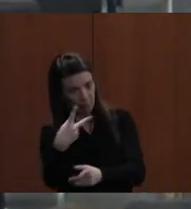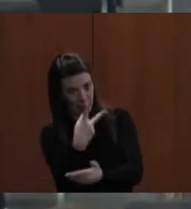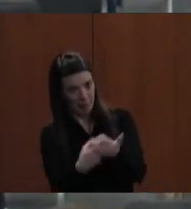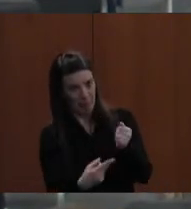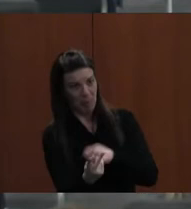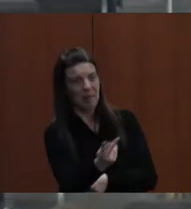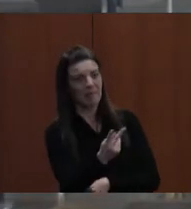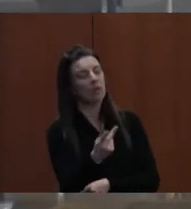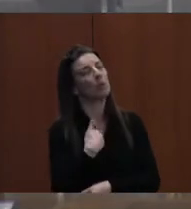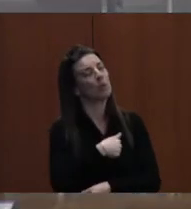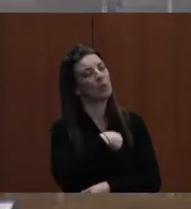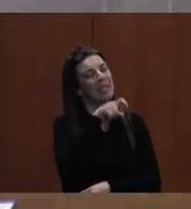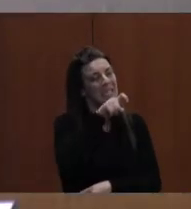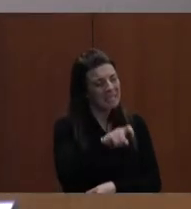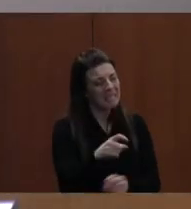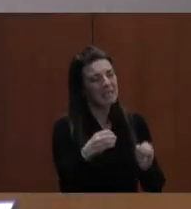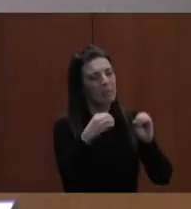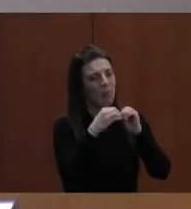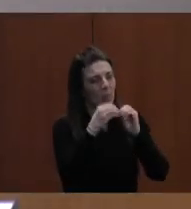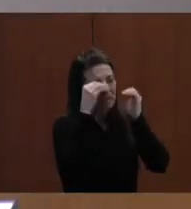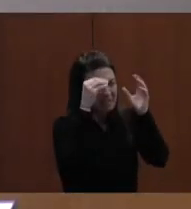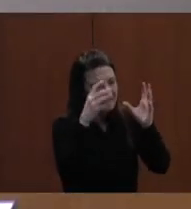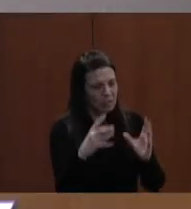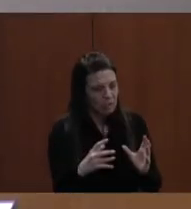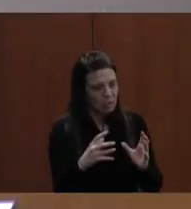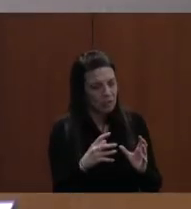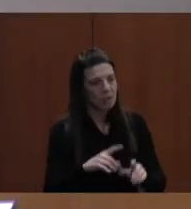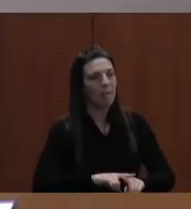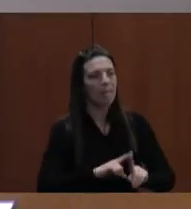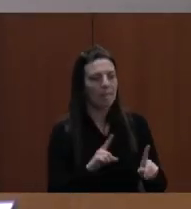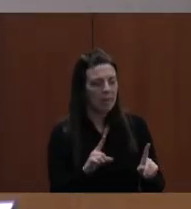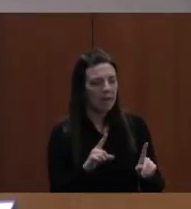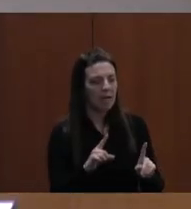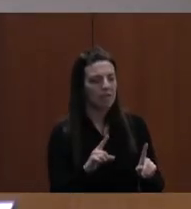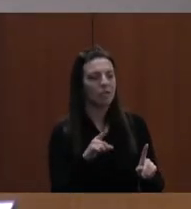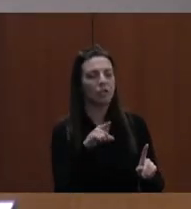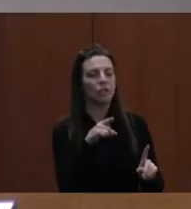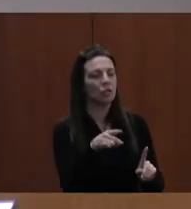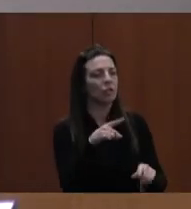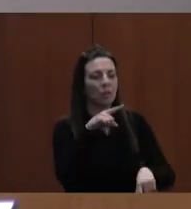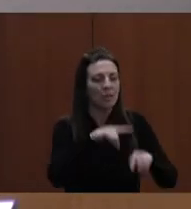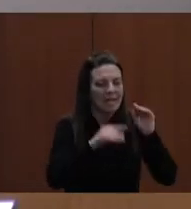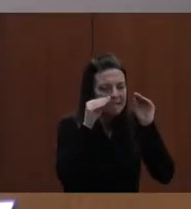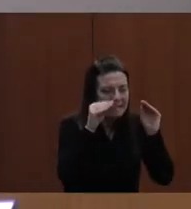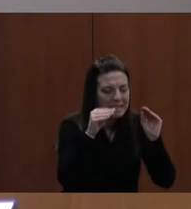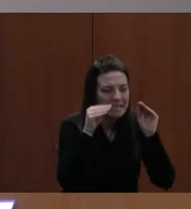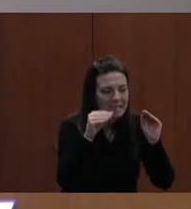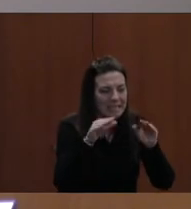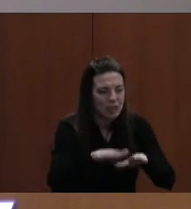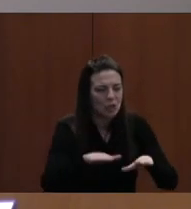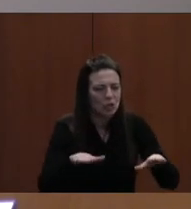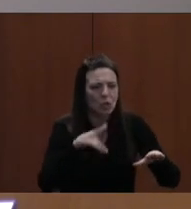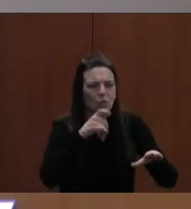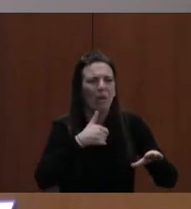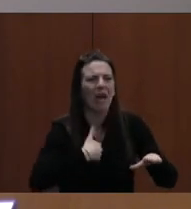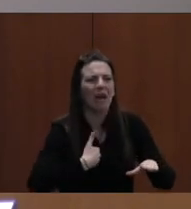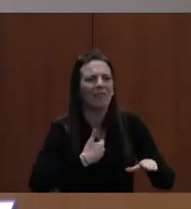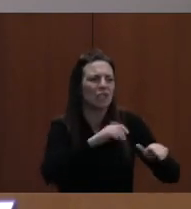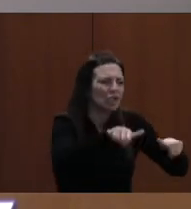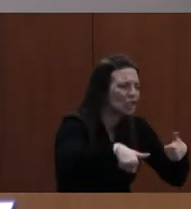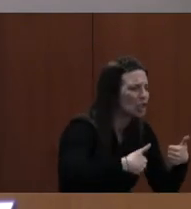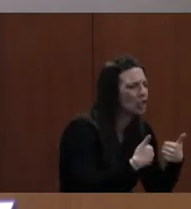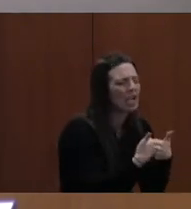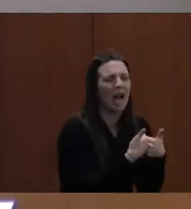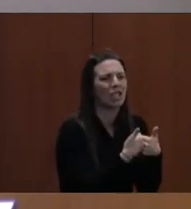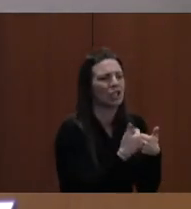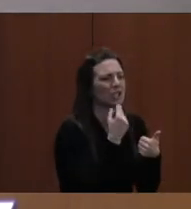teachers. But you can't teach a kid who is challenged beyond the confines of the classroom. So we need both. We